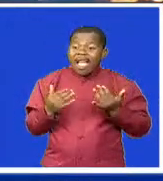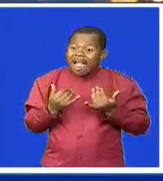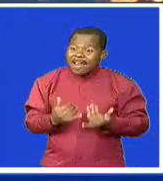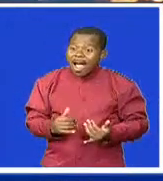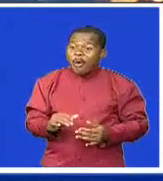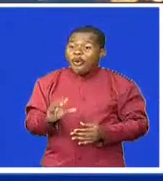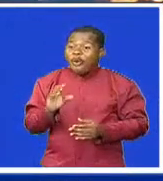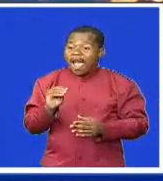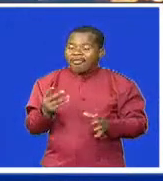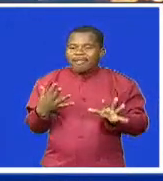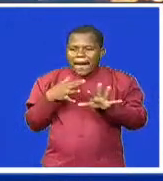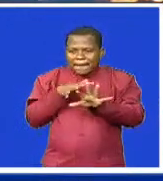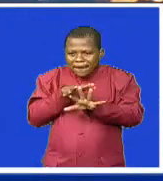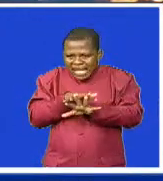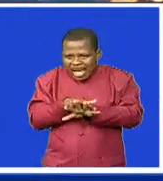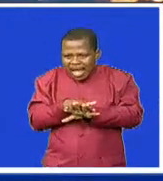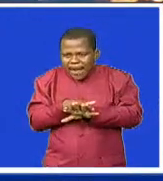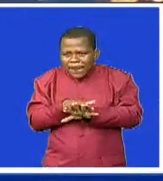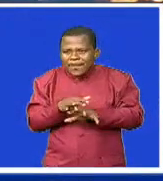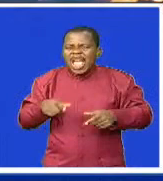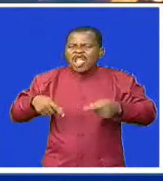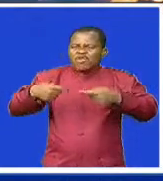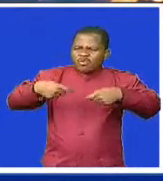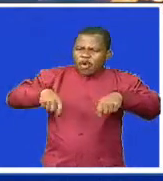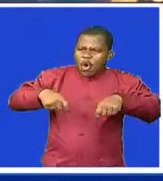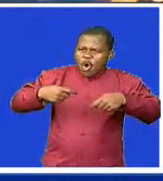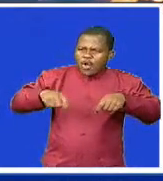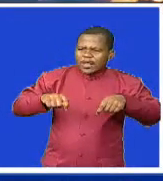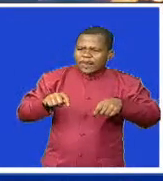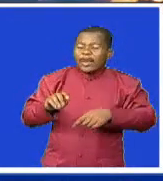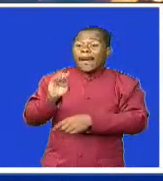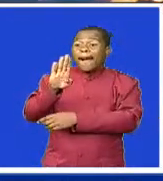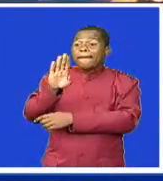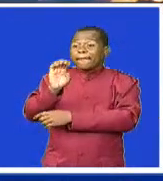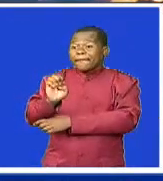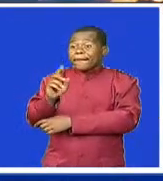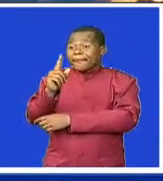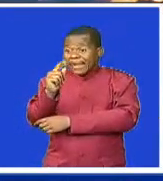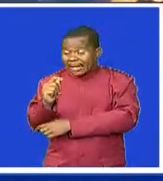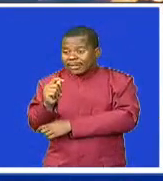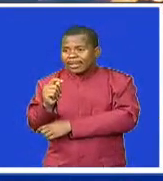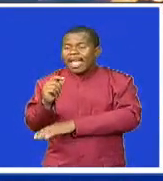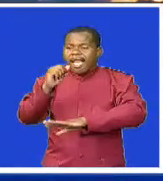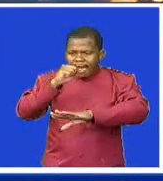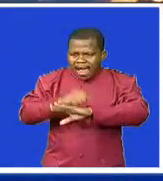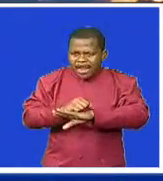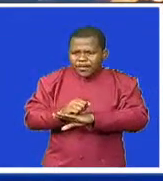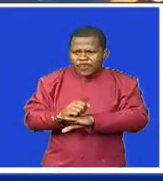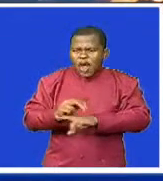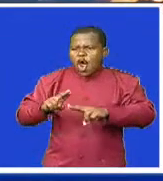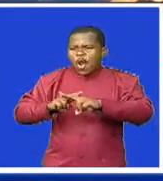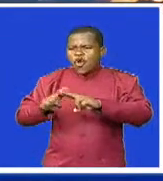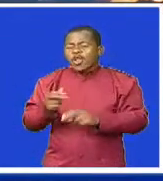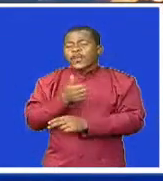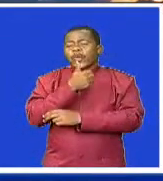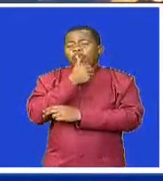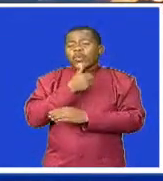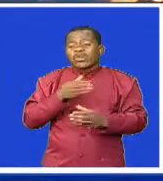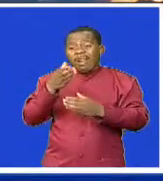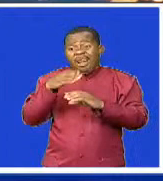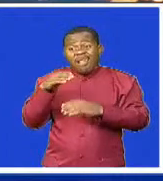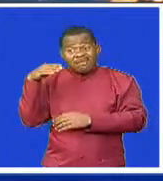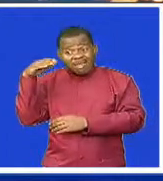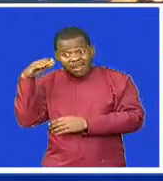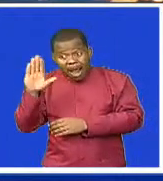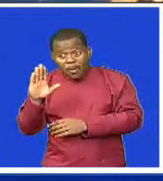betting platform, which they can use rather than using international platforms, which at times give them problems when they have to